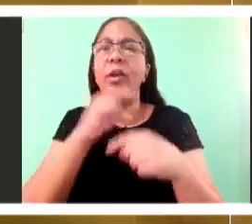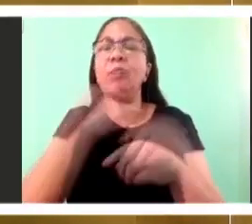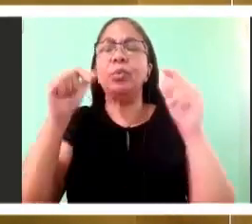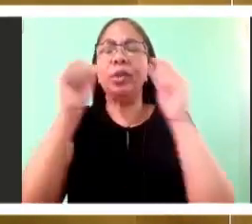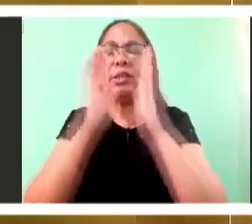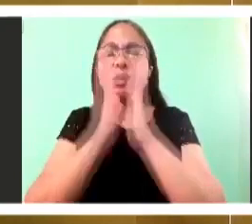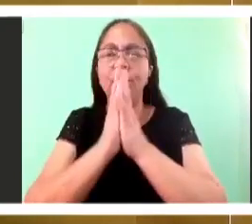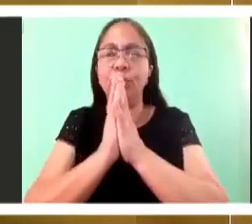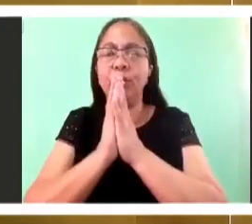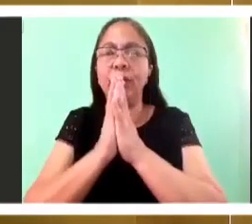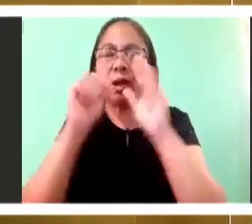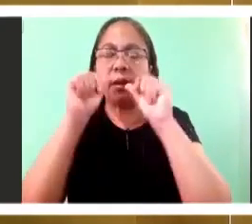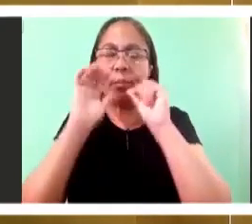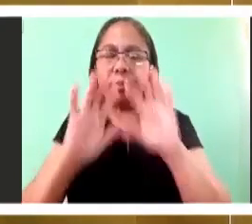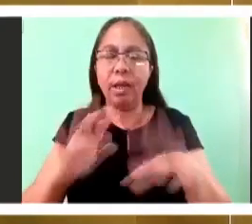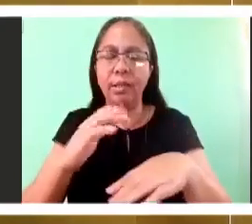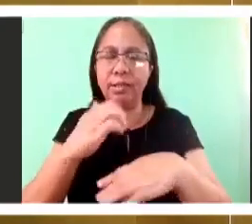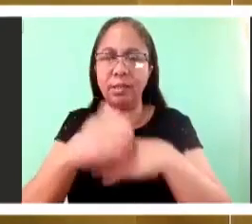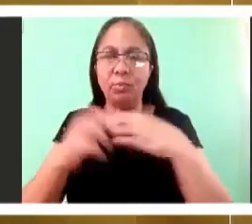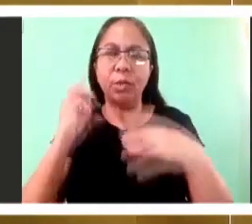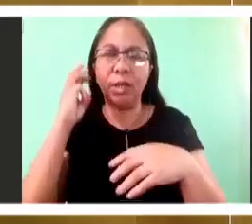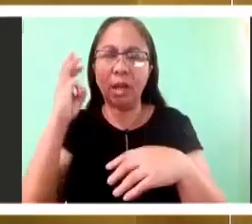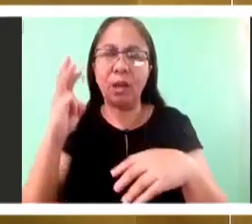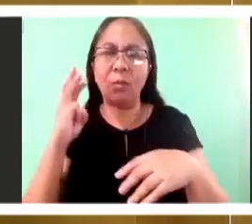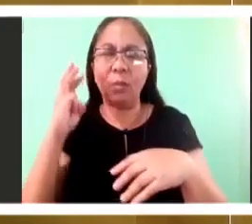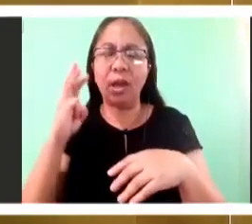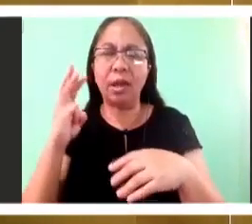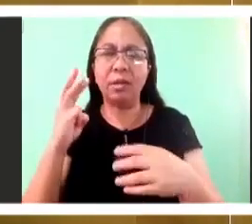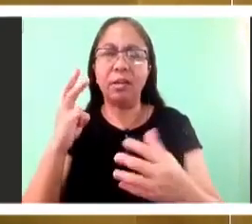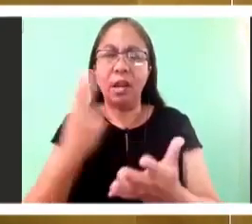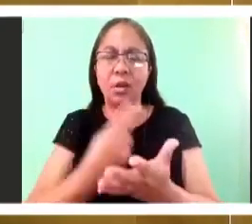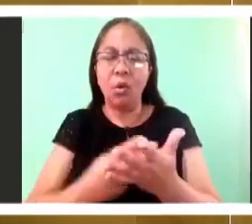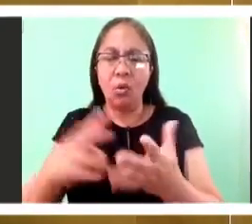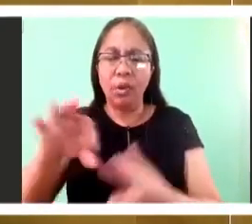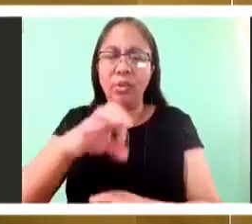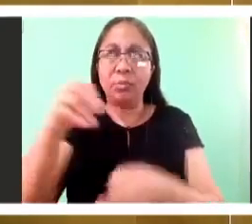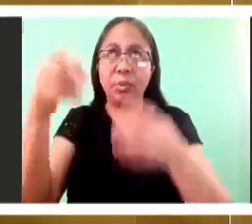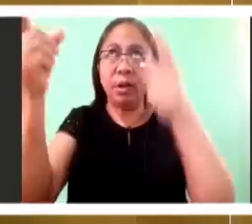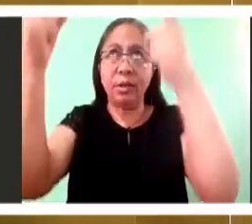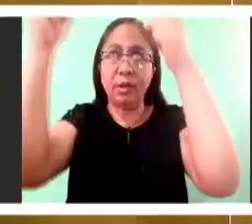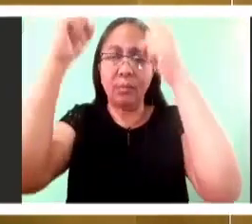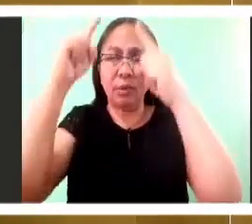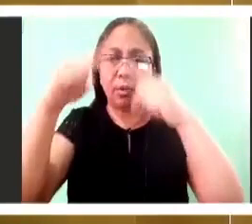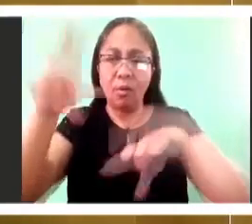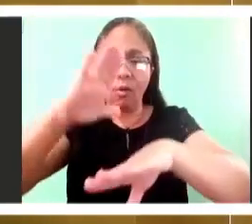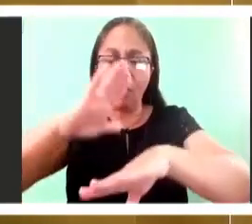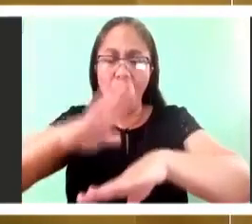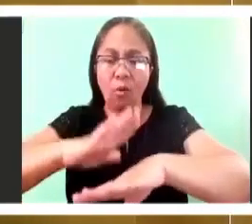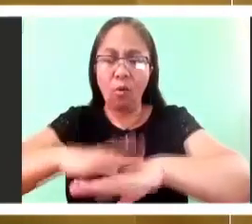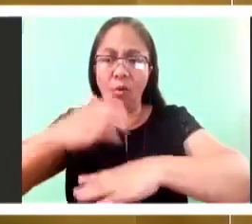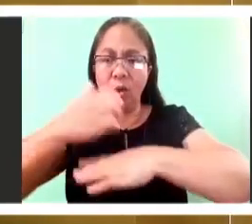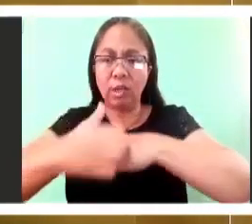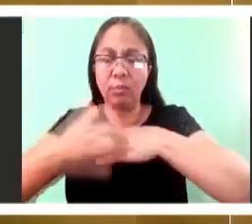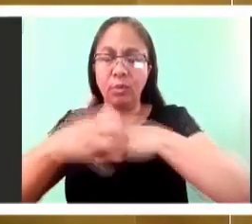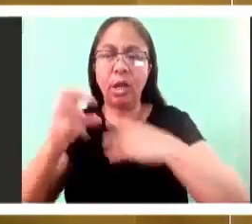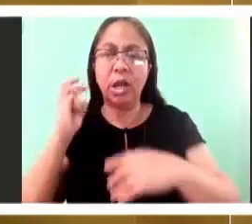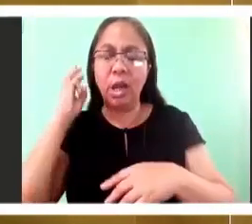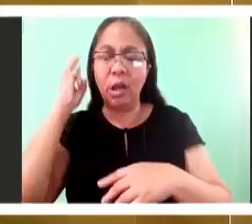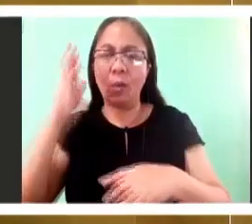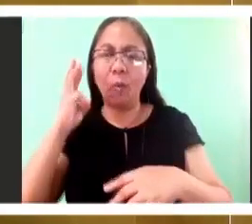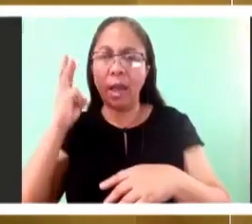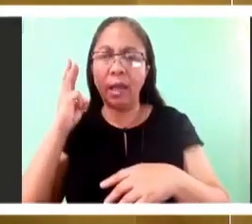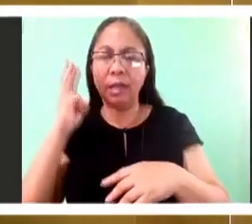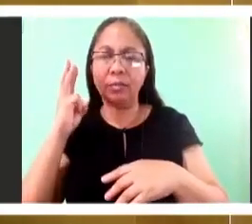the substance of the bread is transformed into the body of Christ and the substance of the blood is transformed